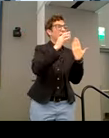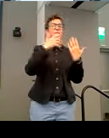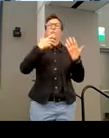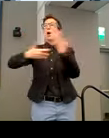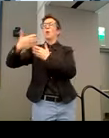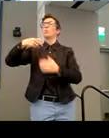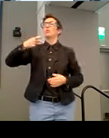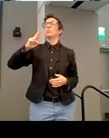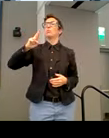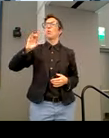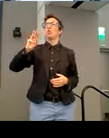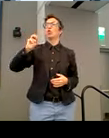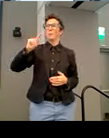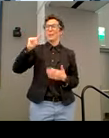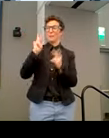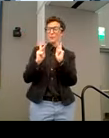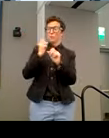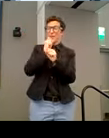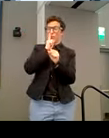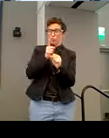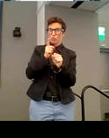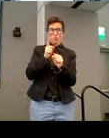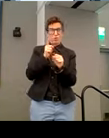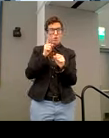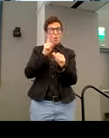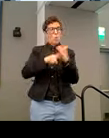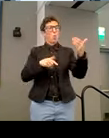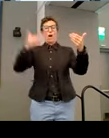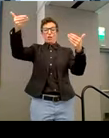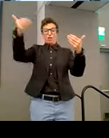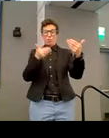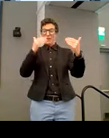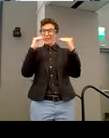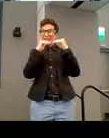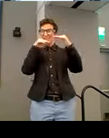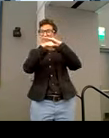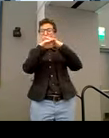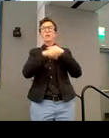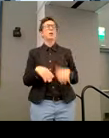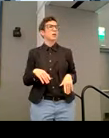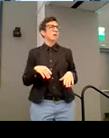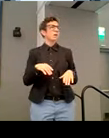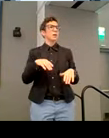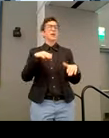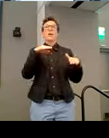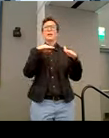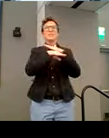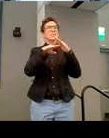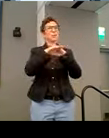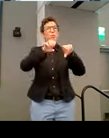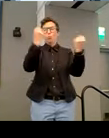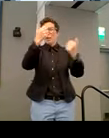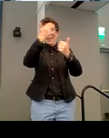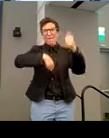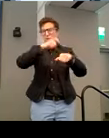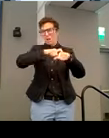people to make sure that what you bring in is accessible, you're going to break accessibility each and every time.